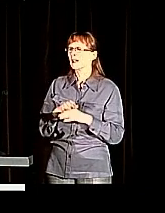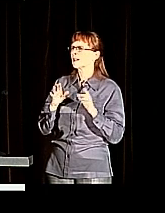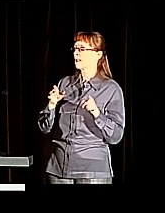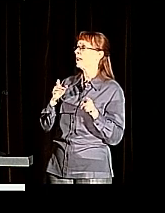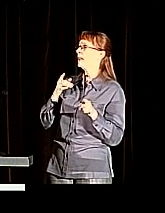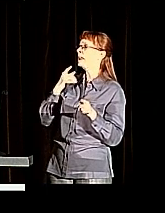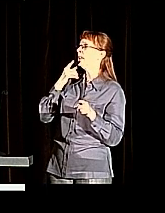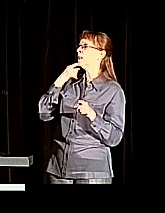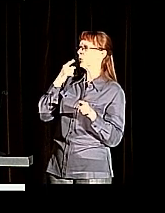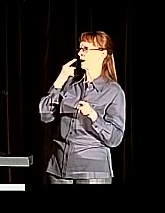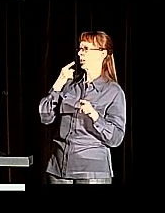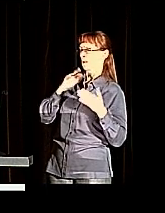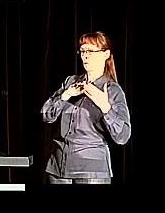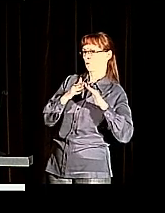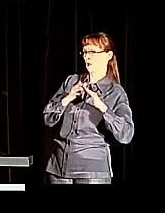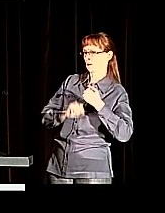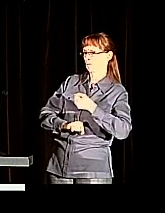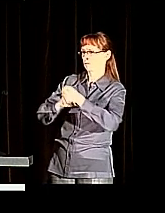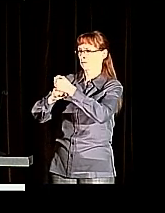and hard of hearing community.